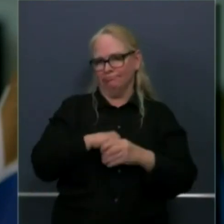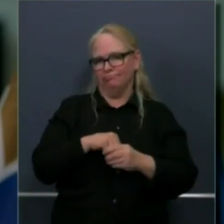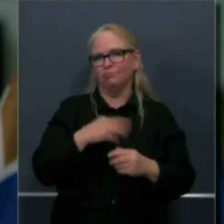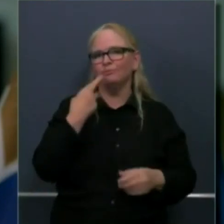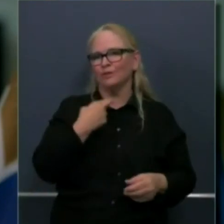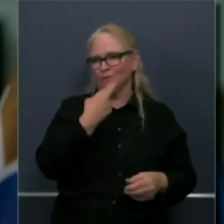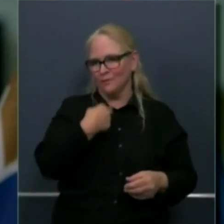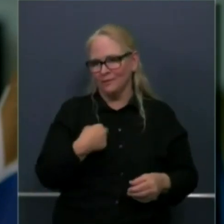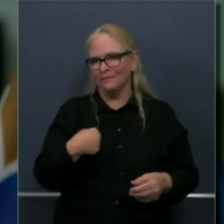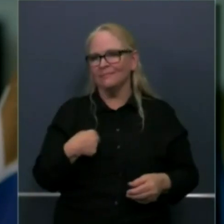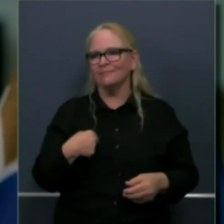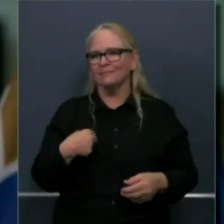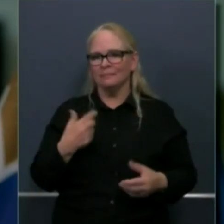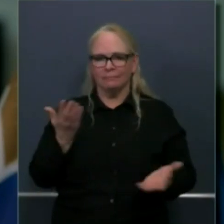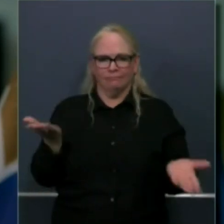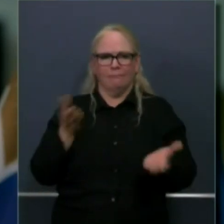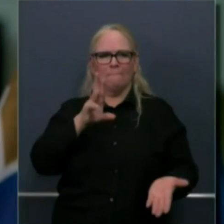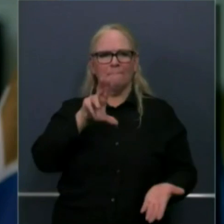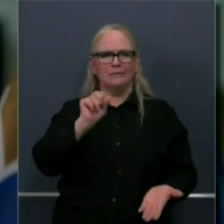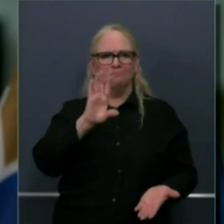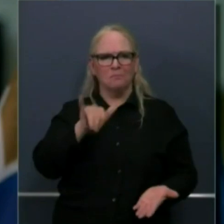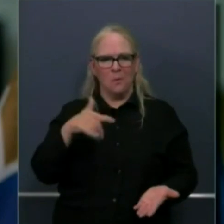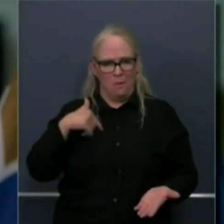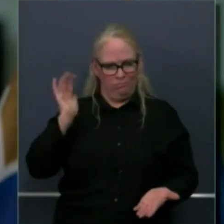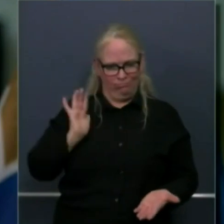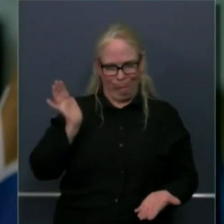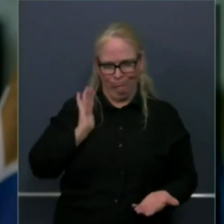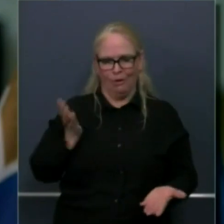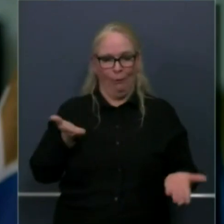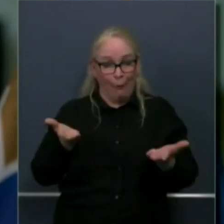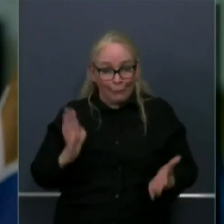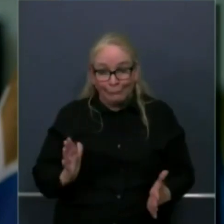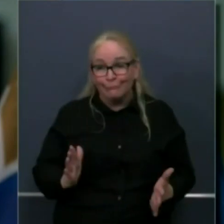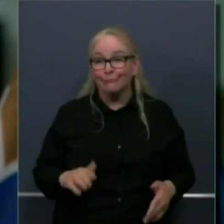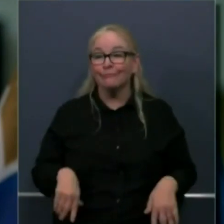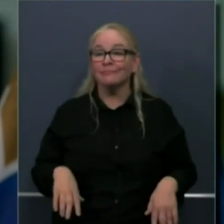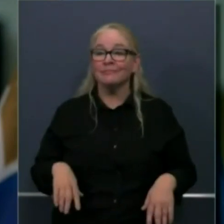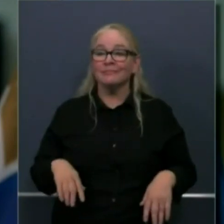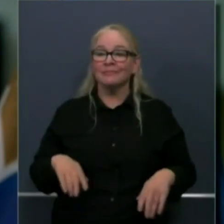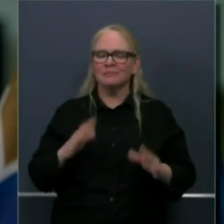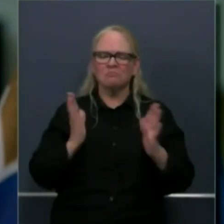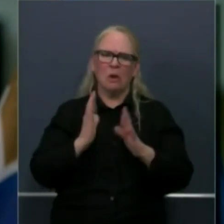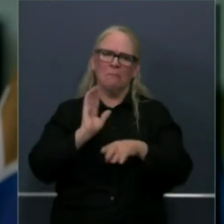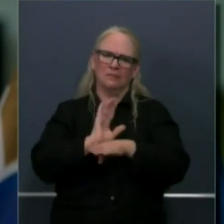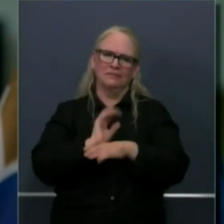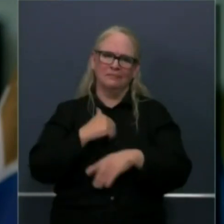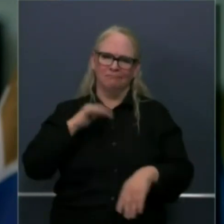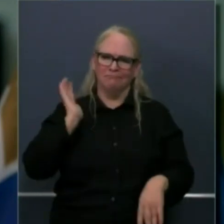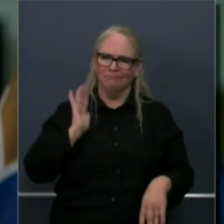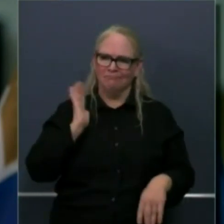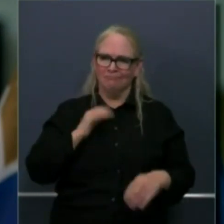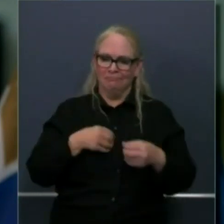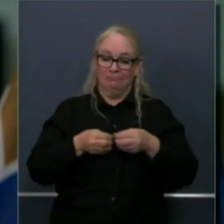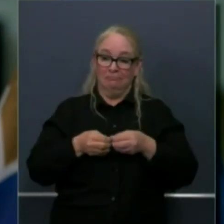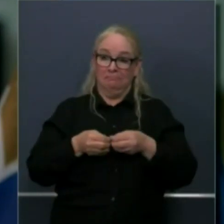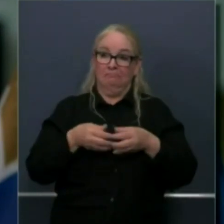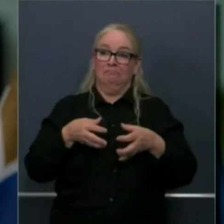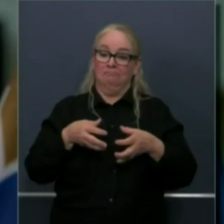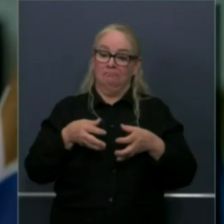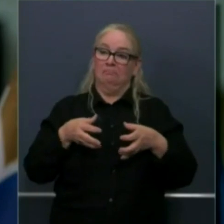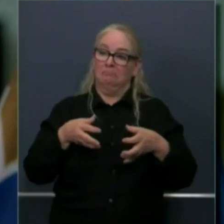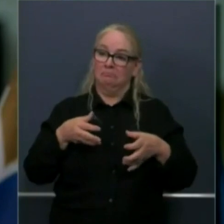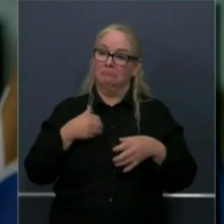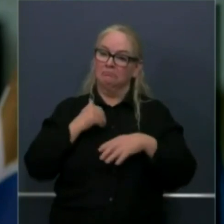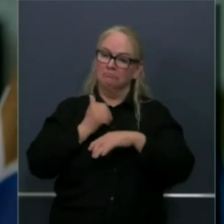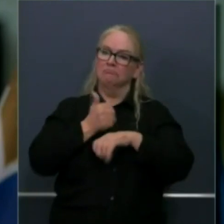of college, opening a small business, pen to paper, one part-time employee, Pat Kelly. We grew that business, opened a number of restaurants,